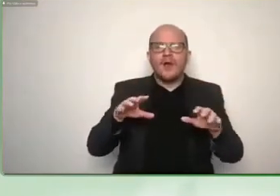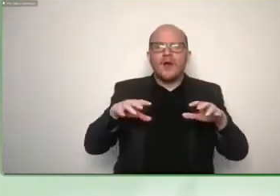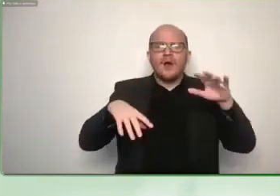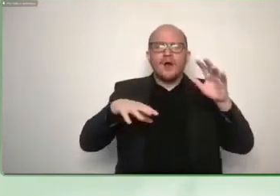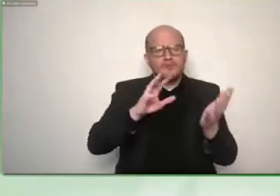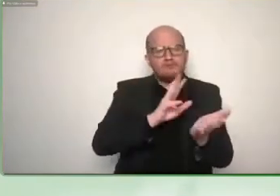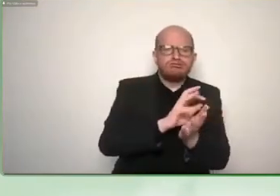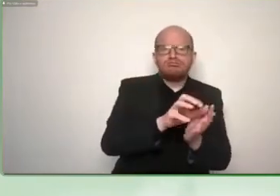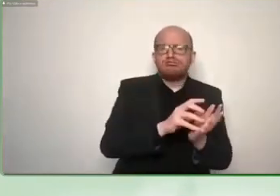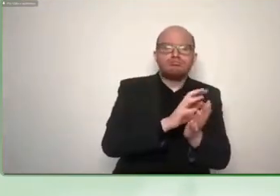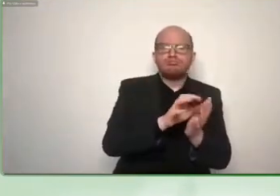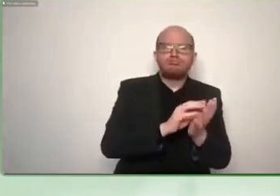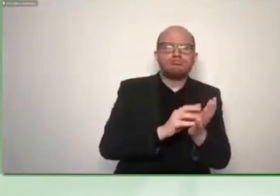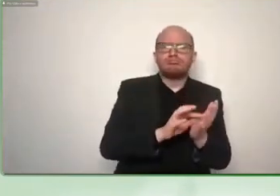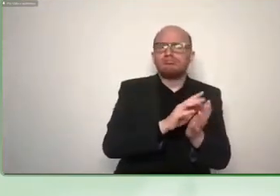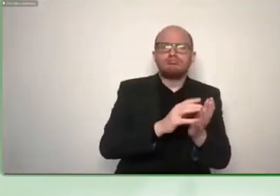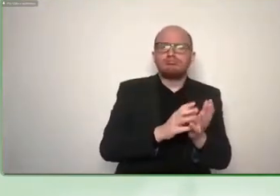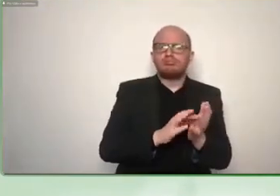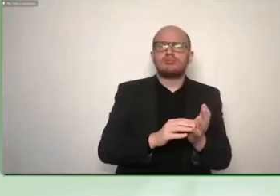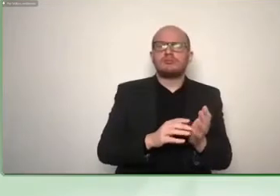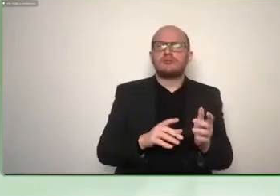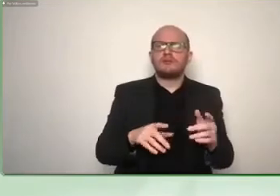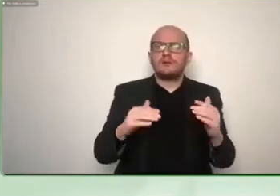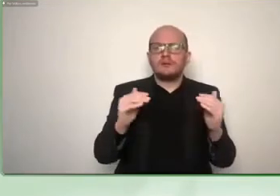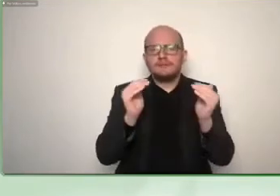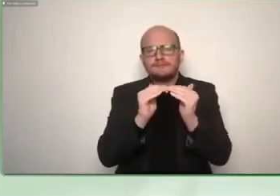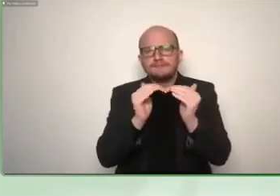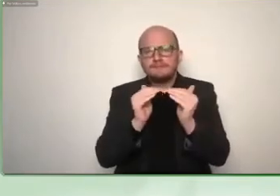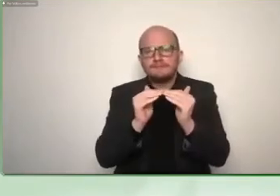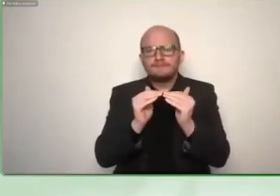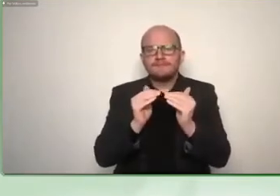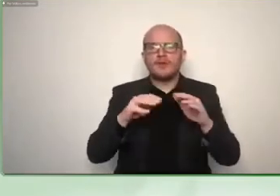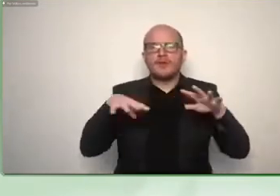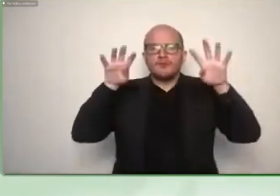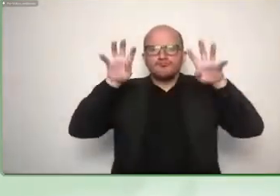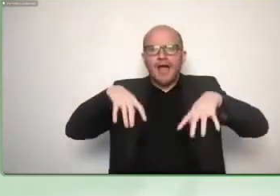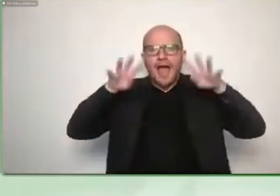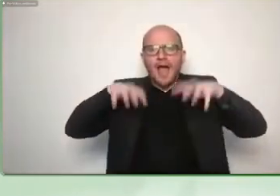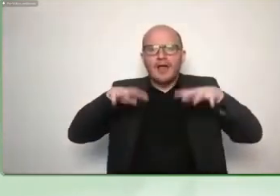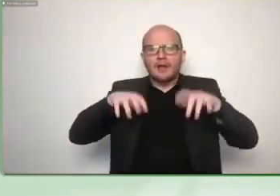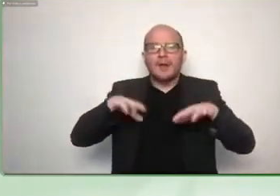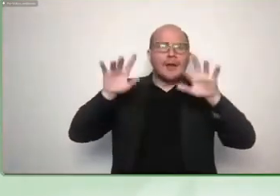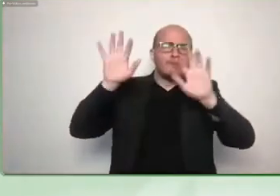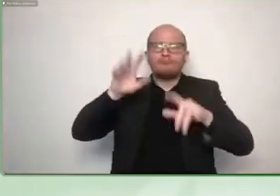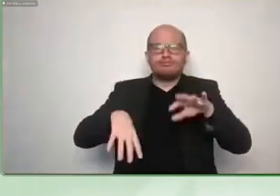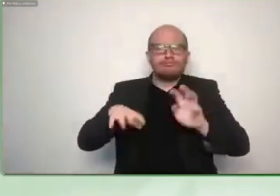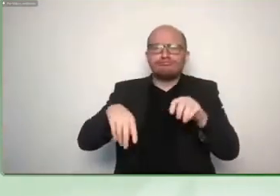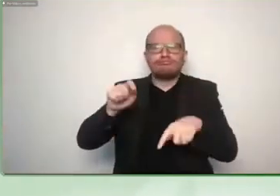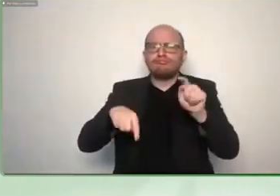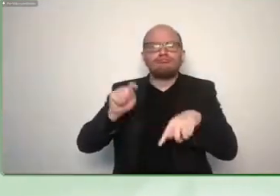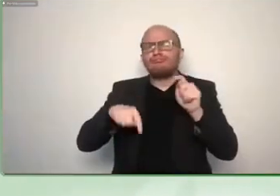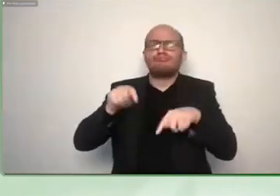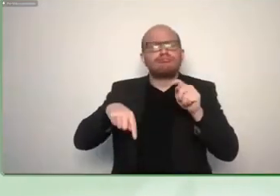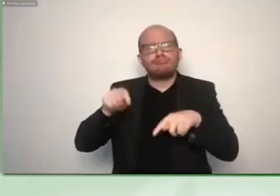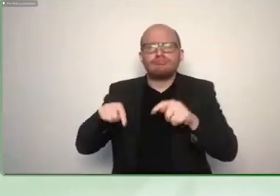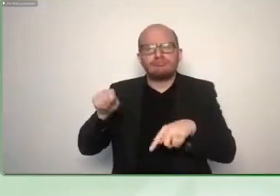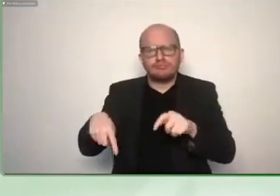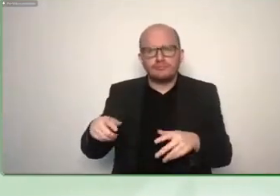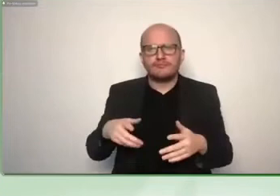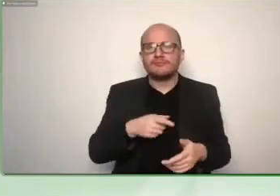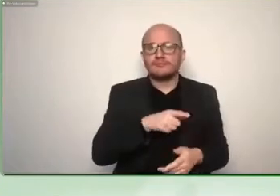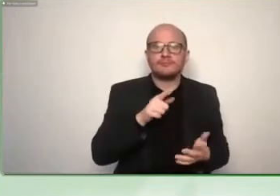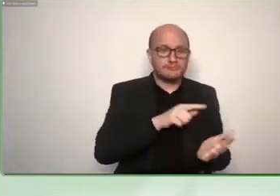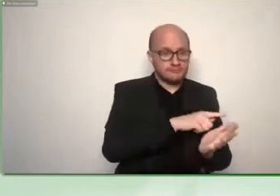into the hand the deafblind obviously spell into the hand of the other person whereas um